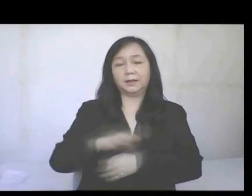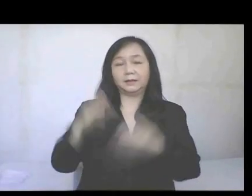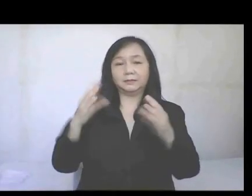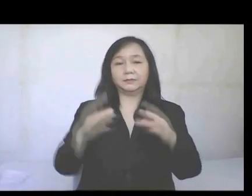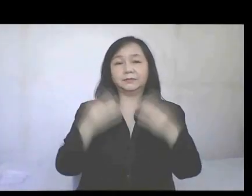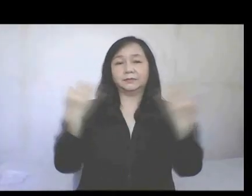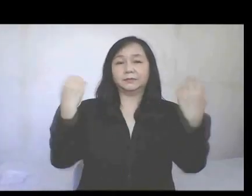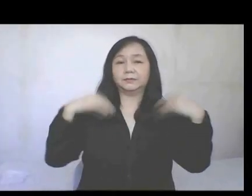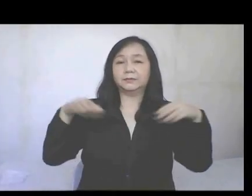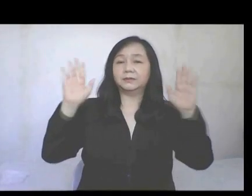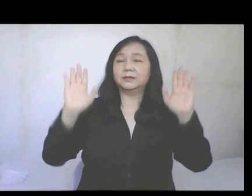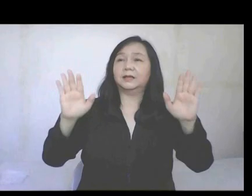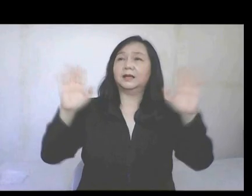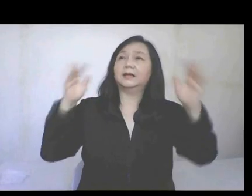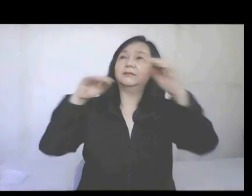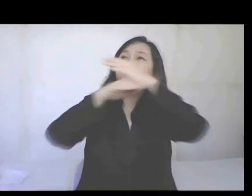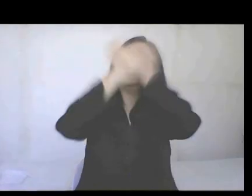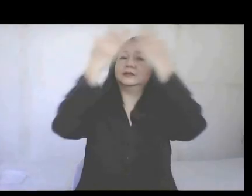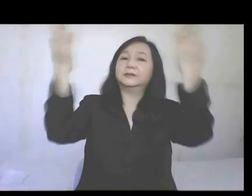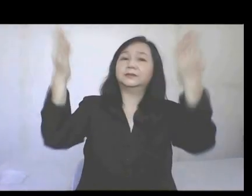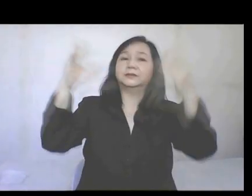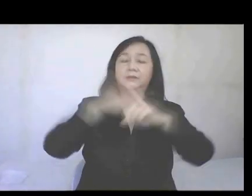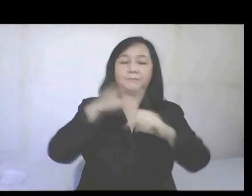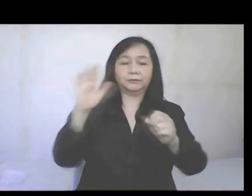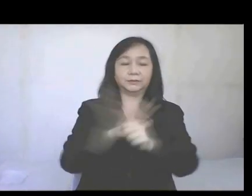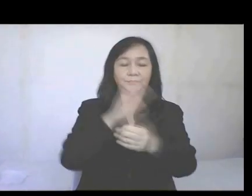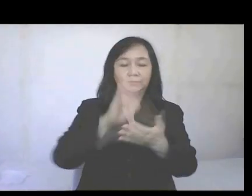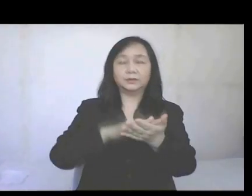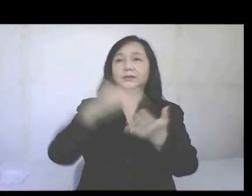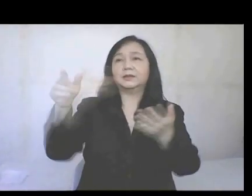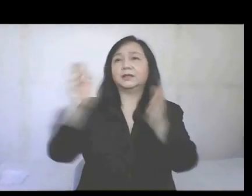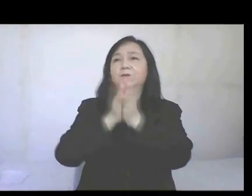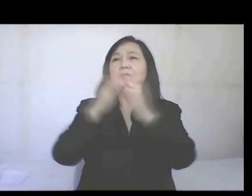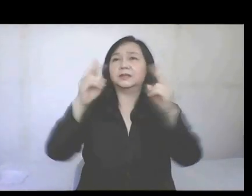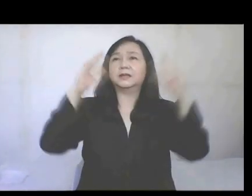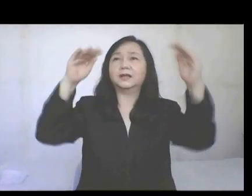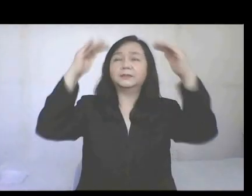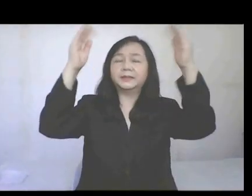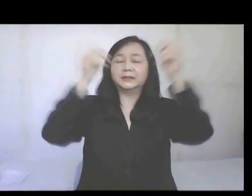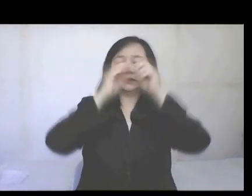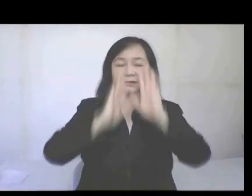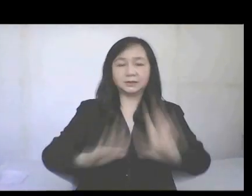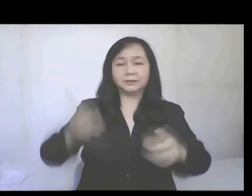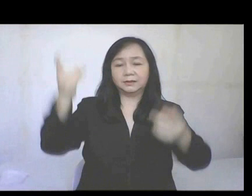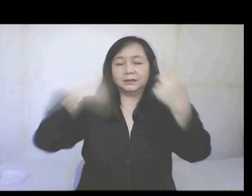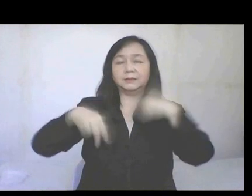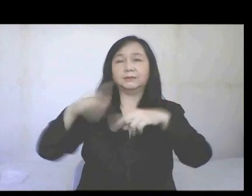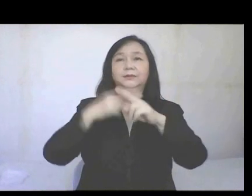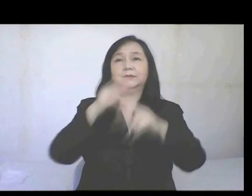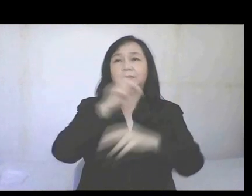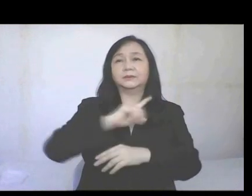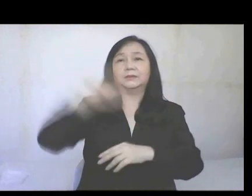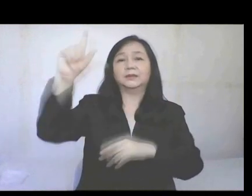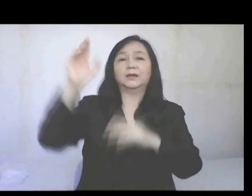God of hosts, heaven and earth are full of your glory, Hosanna in the highest, blessed is he who